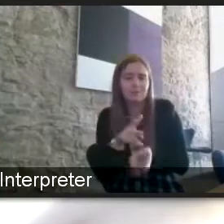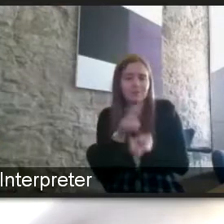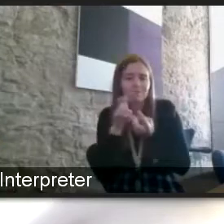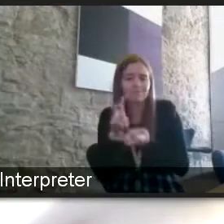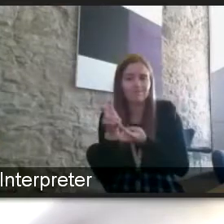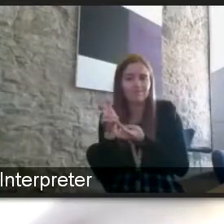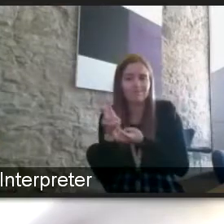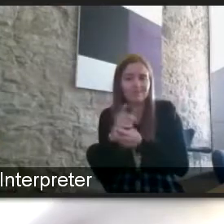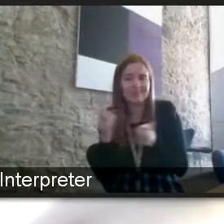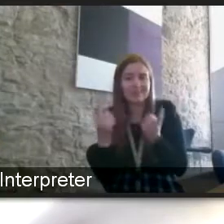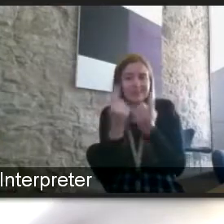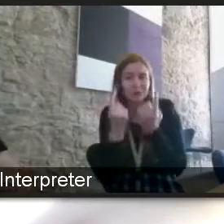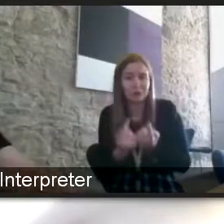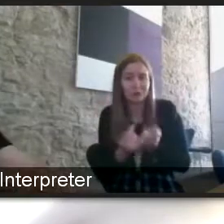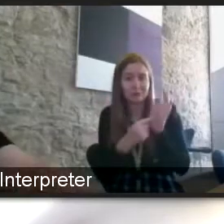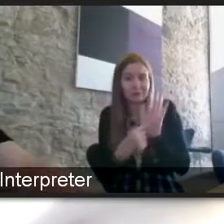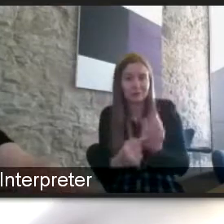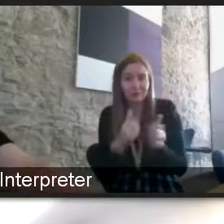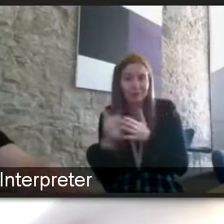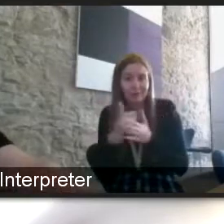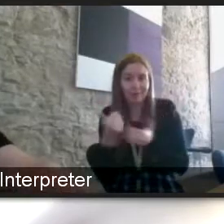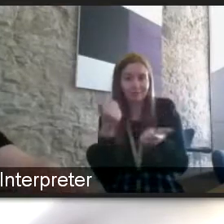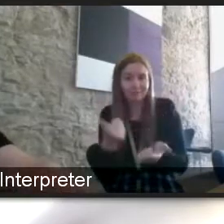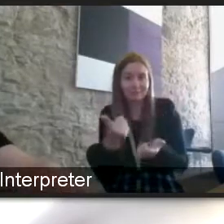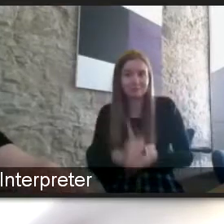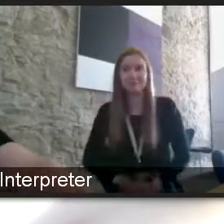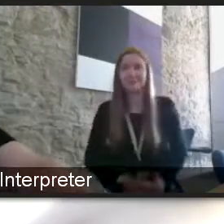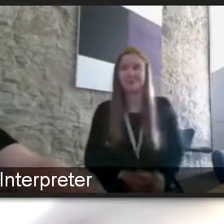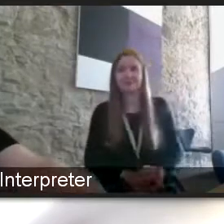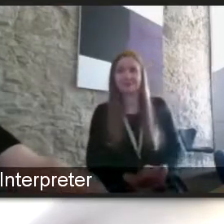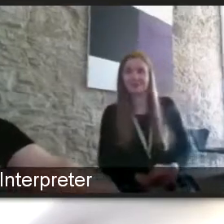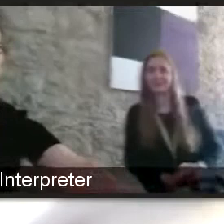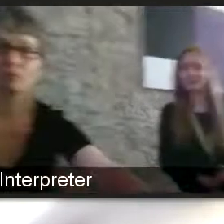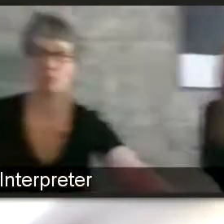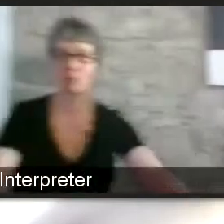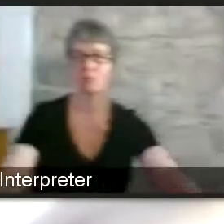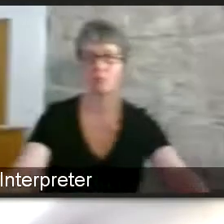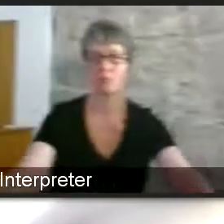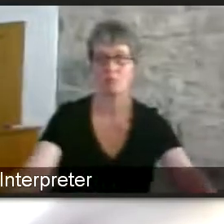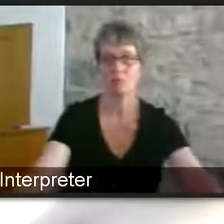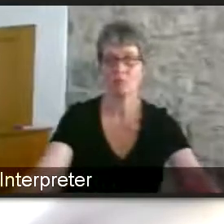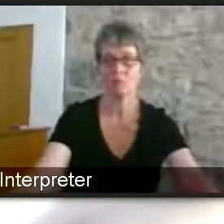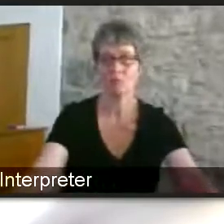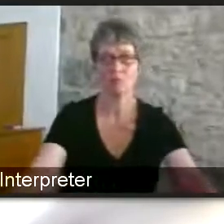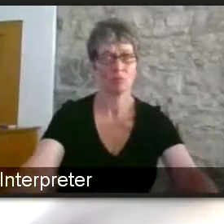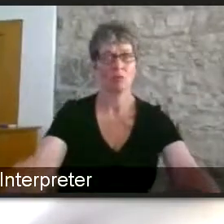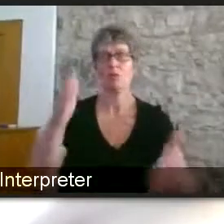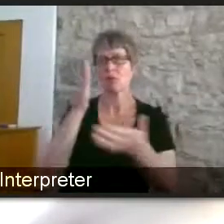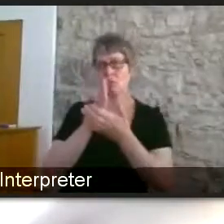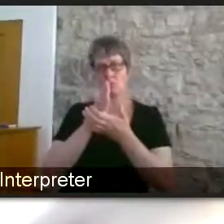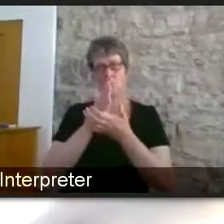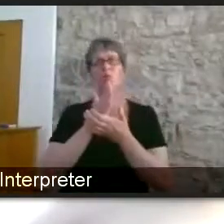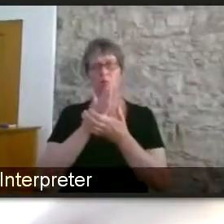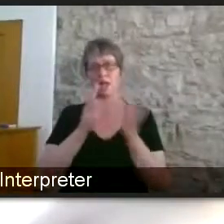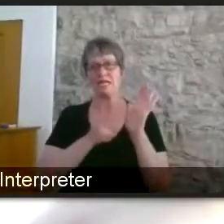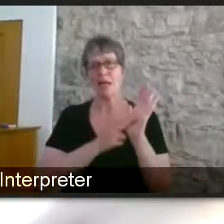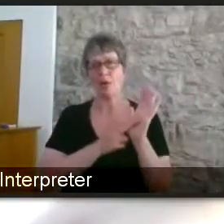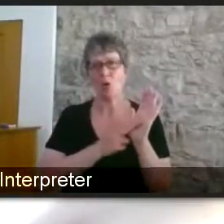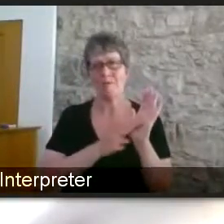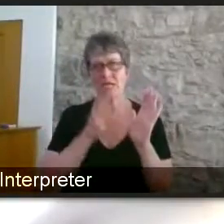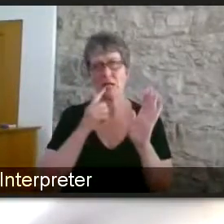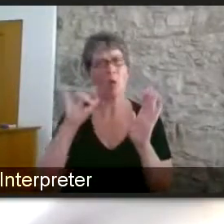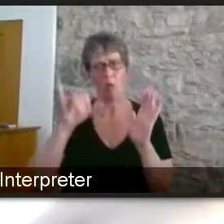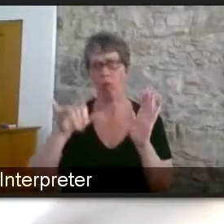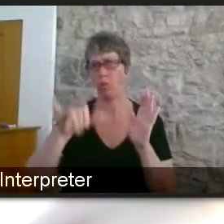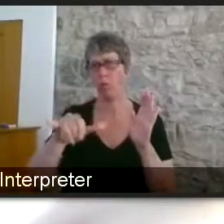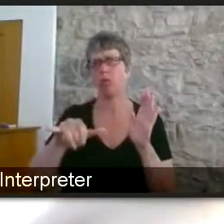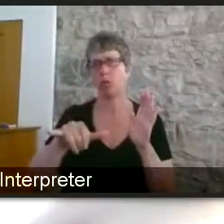these issues um and the work that you deal with yeah absolutely paul it's a it's a a